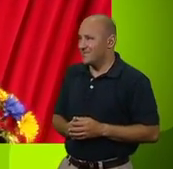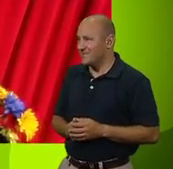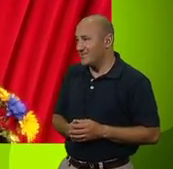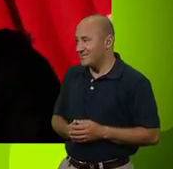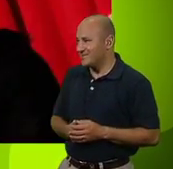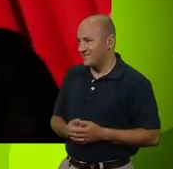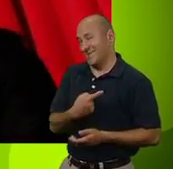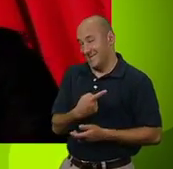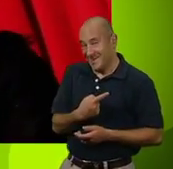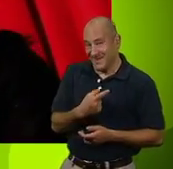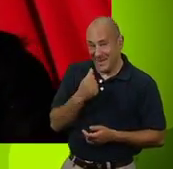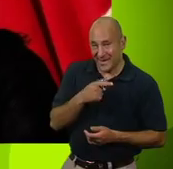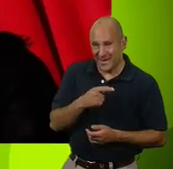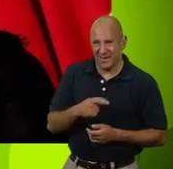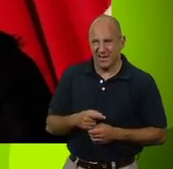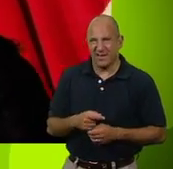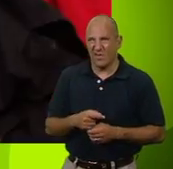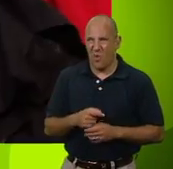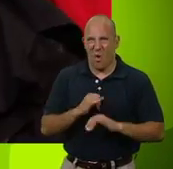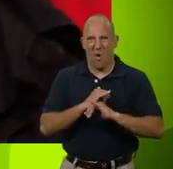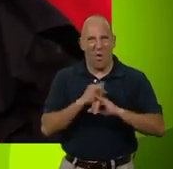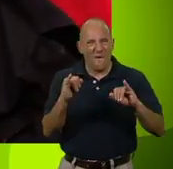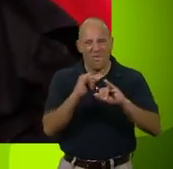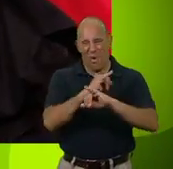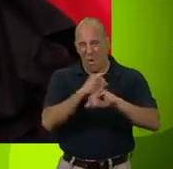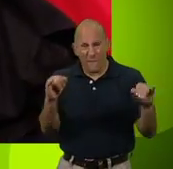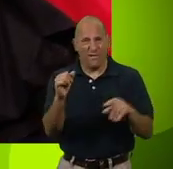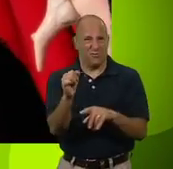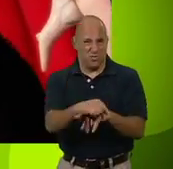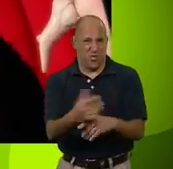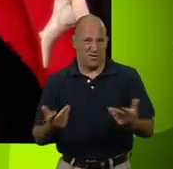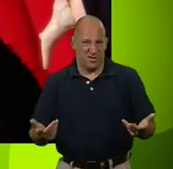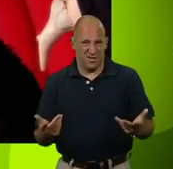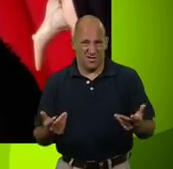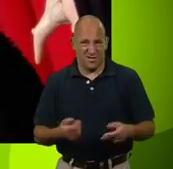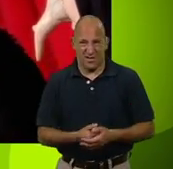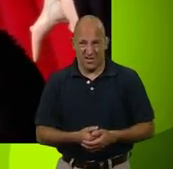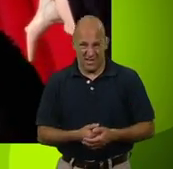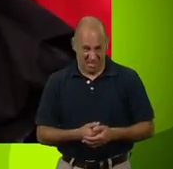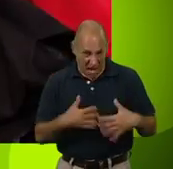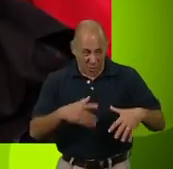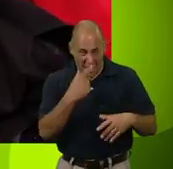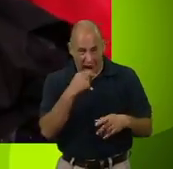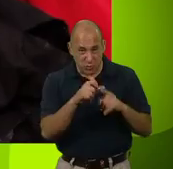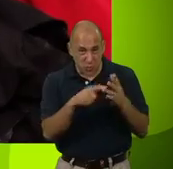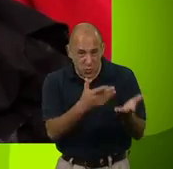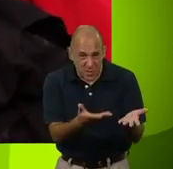Get it? Oh, I get it. It's just an awful, awful joke. Is that really the best you could come up with?